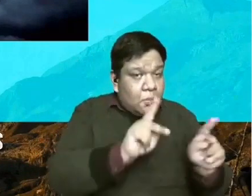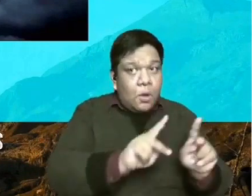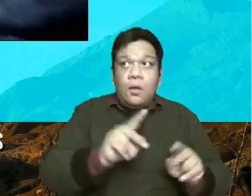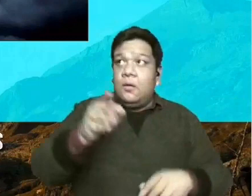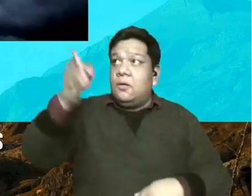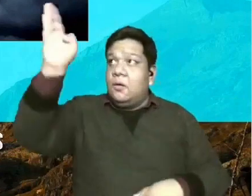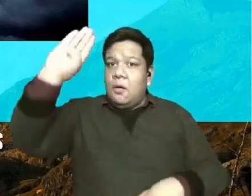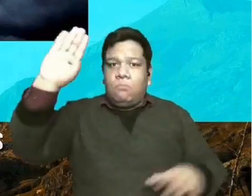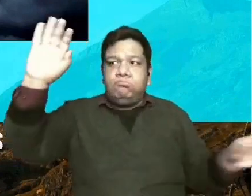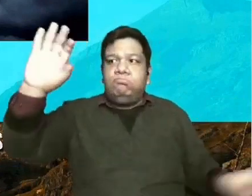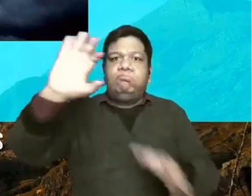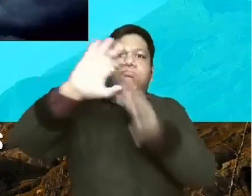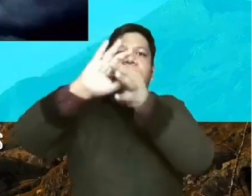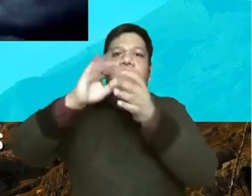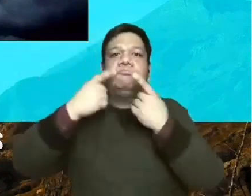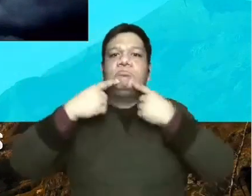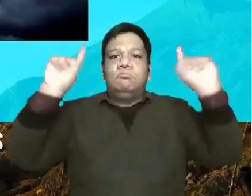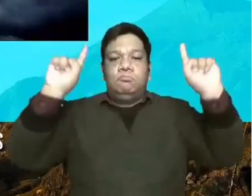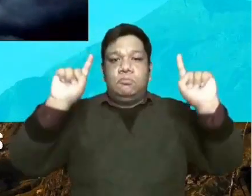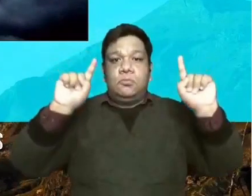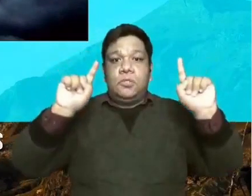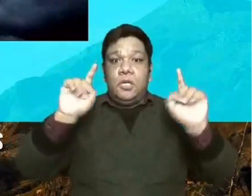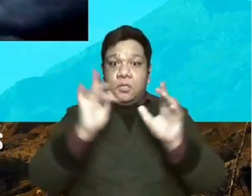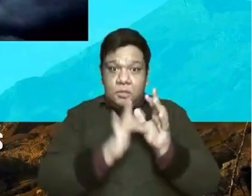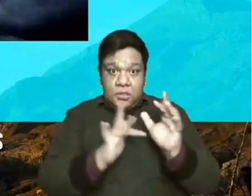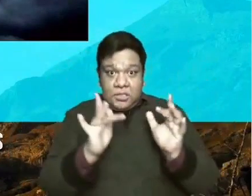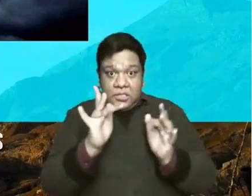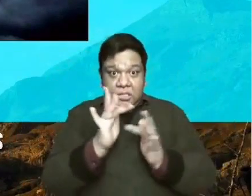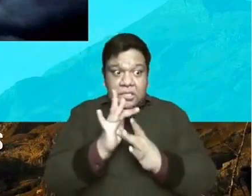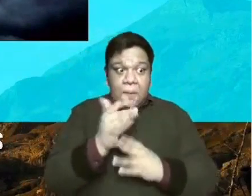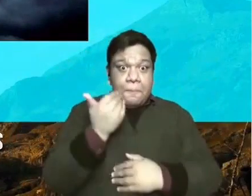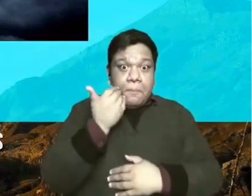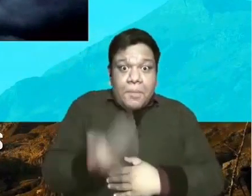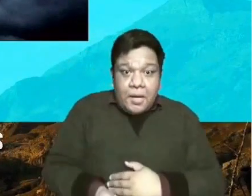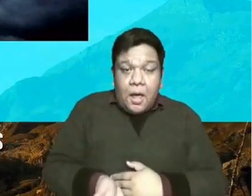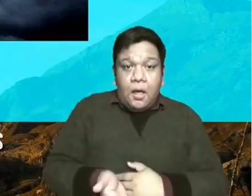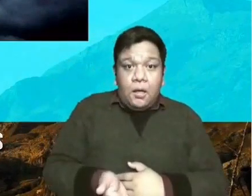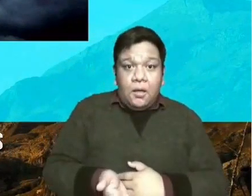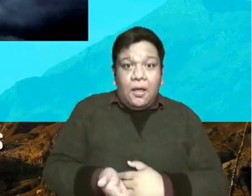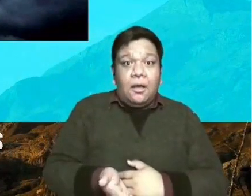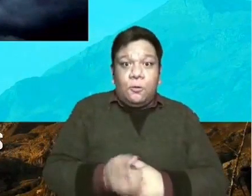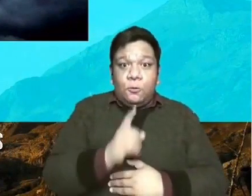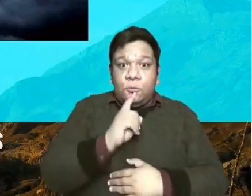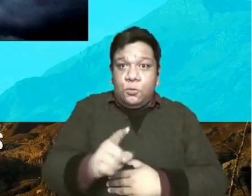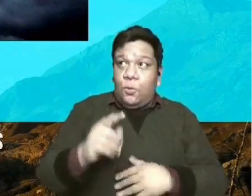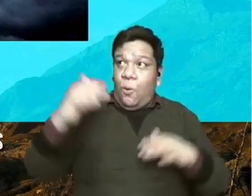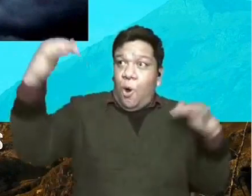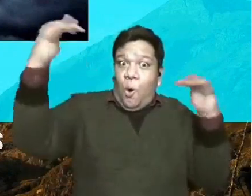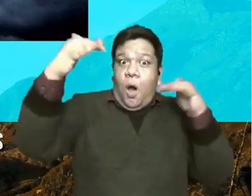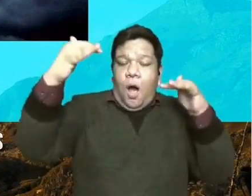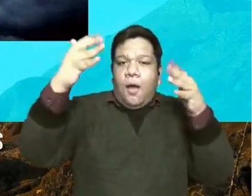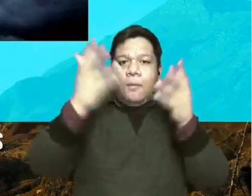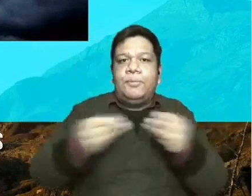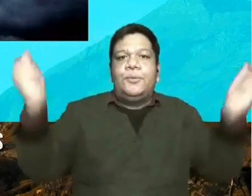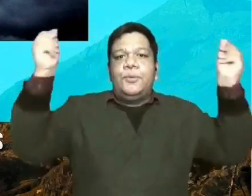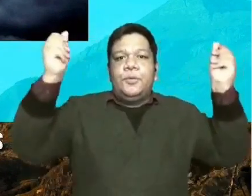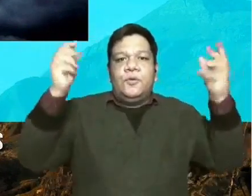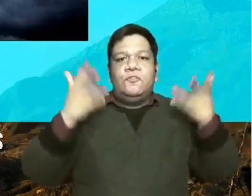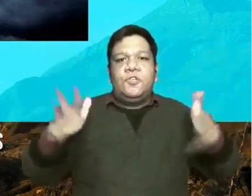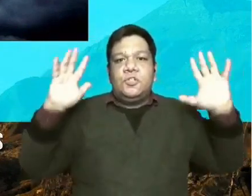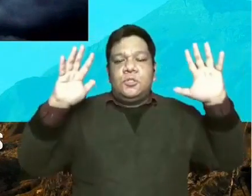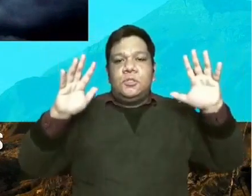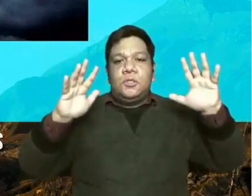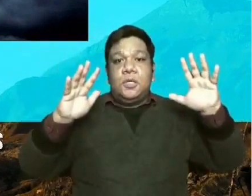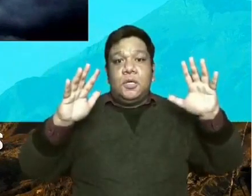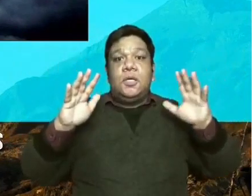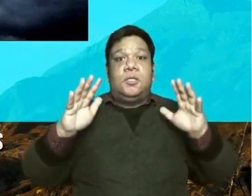together. His death stopped the war between God and man. At